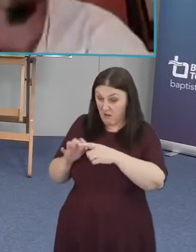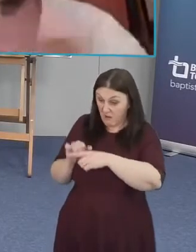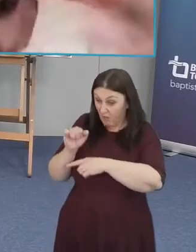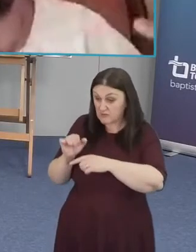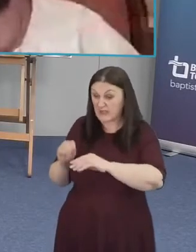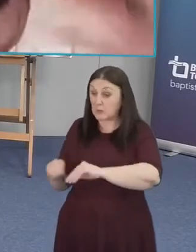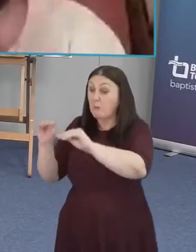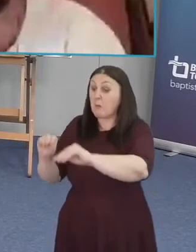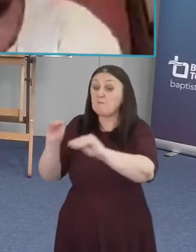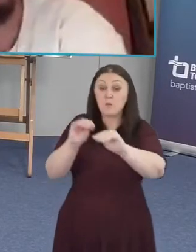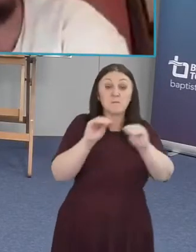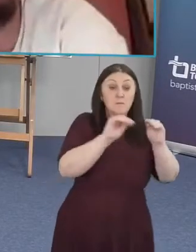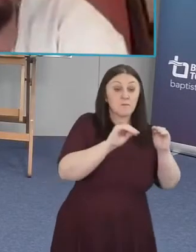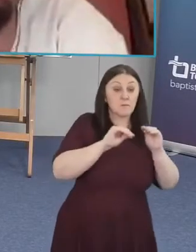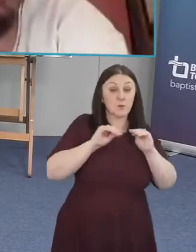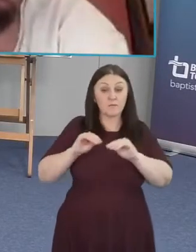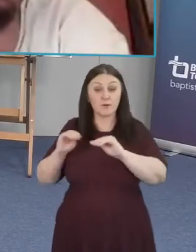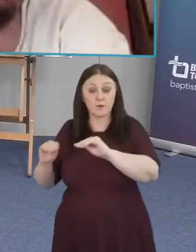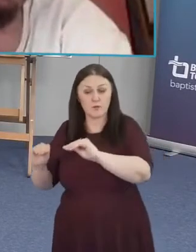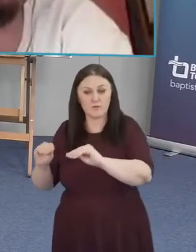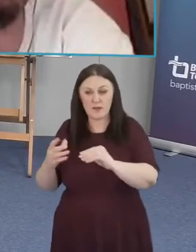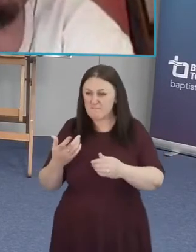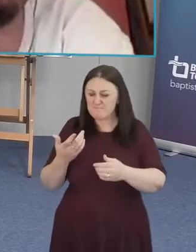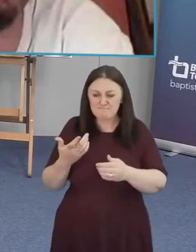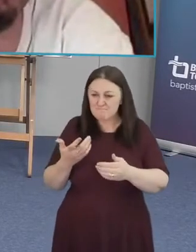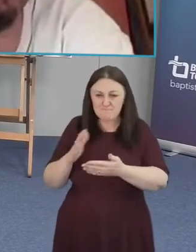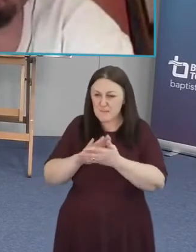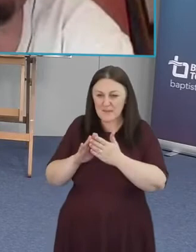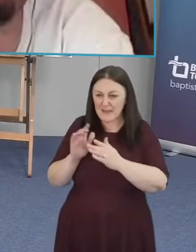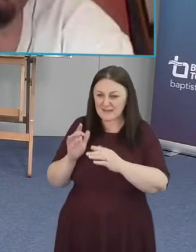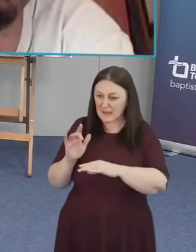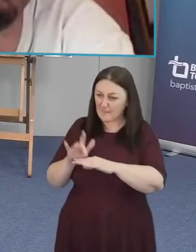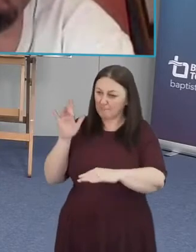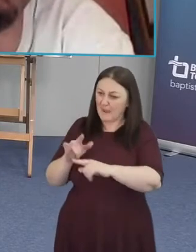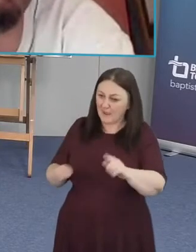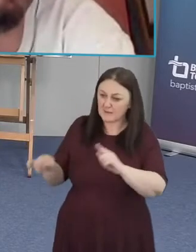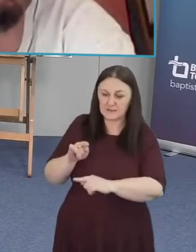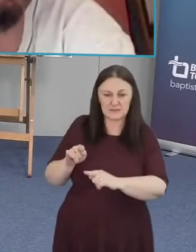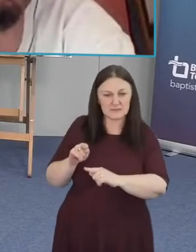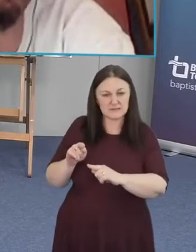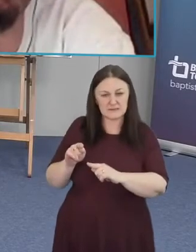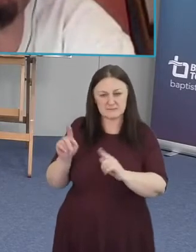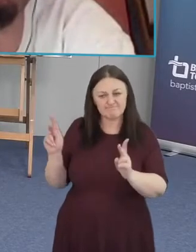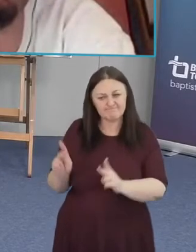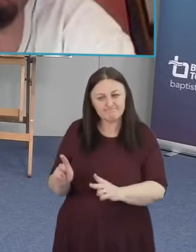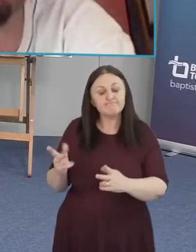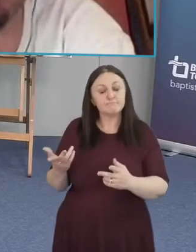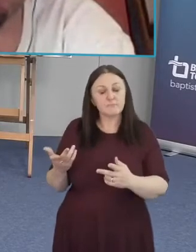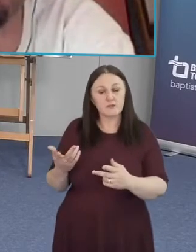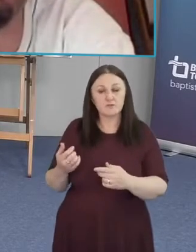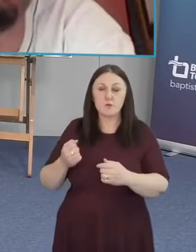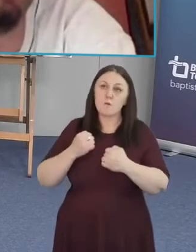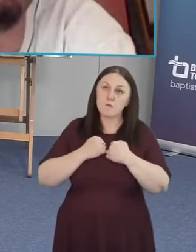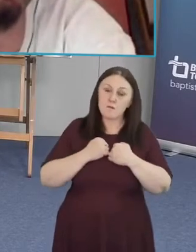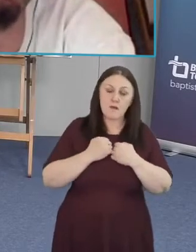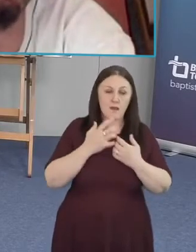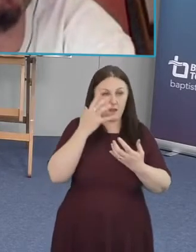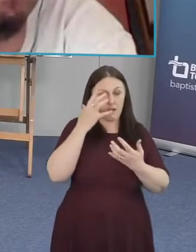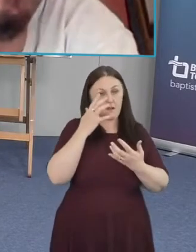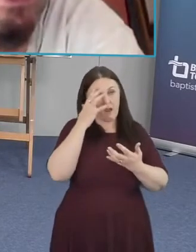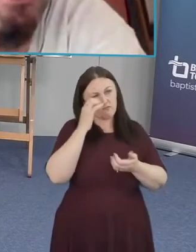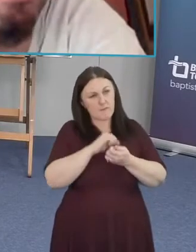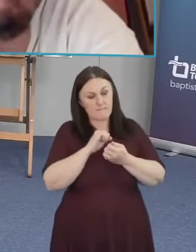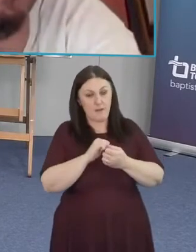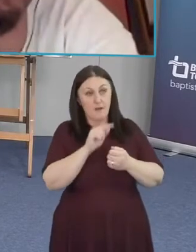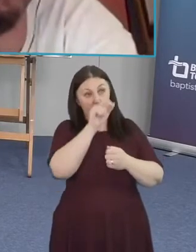and move around it's hard to really have an impact in a place so um yeah one one of my memories is i had one of my mentors